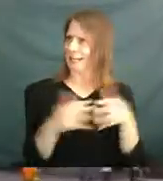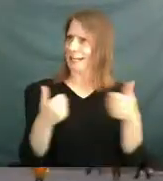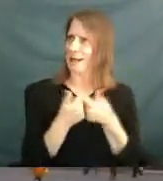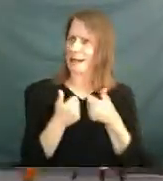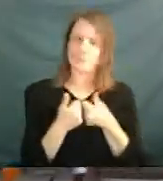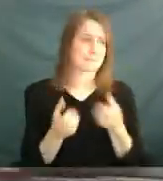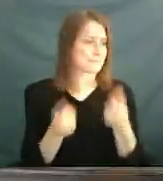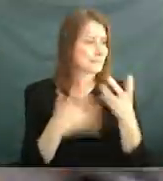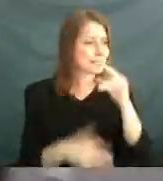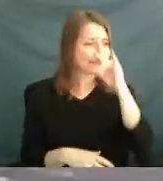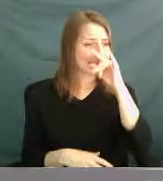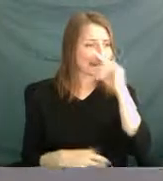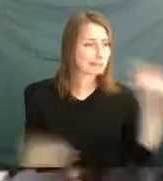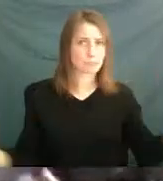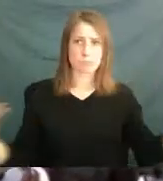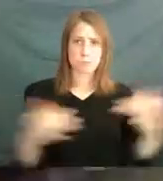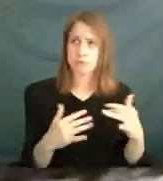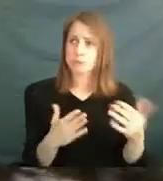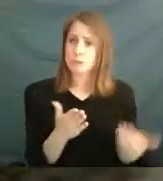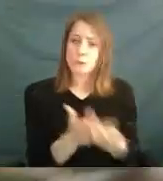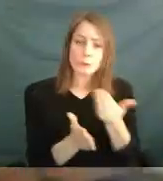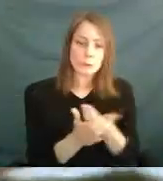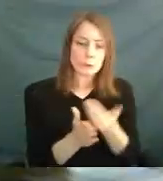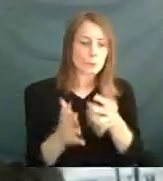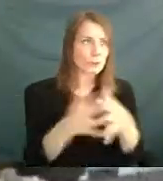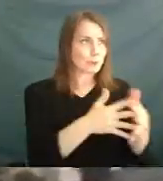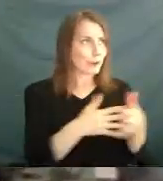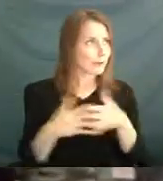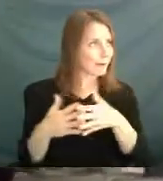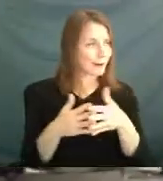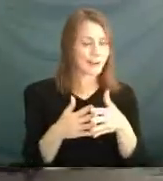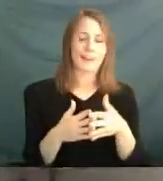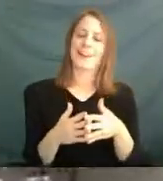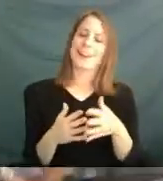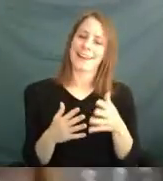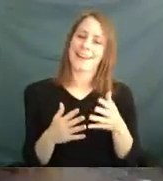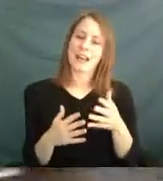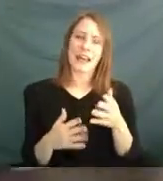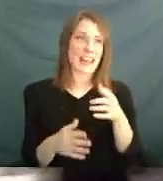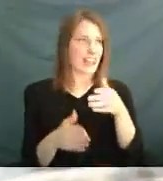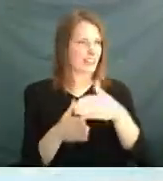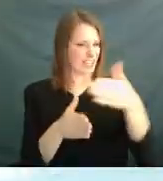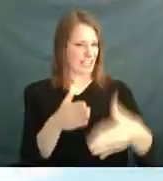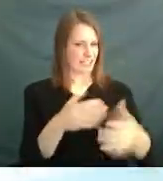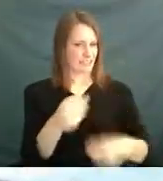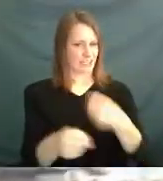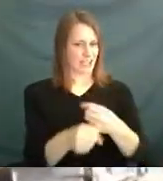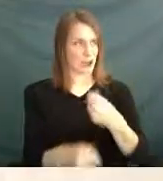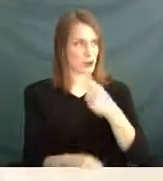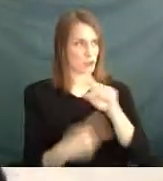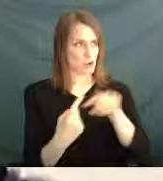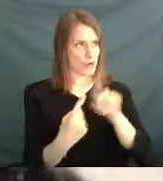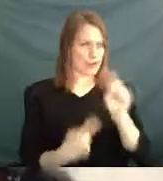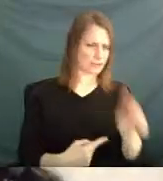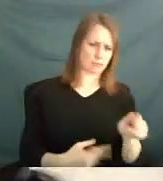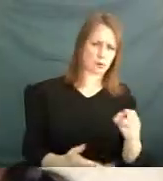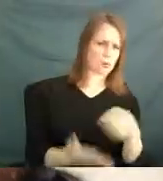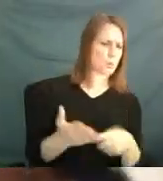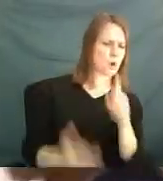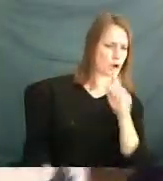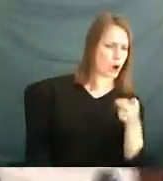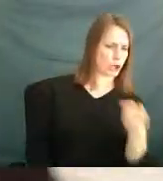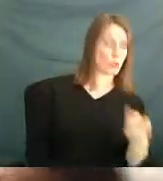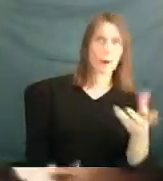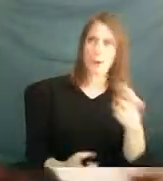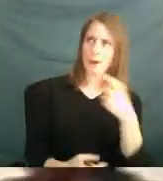to this country or have not been in this that long. At the end of this year, when I ask them, what are you? I want to say, I'm an American. I'm as American as George